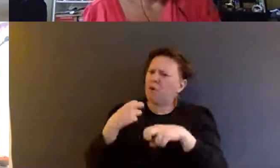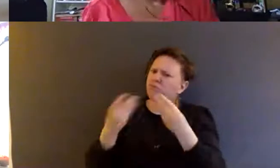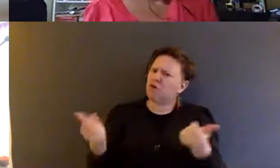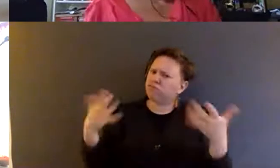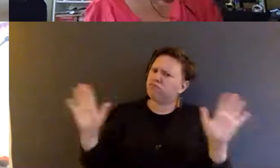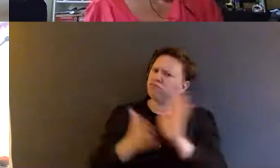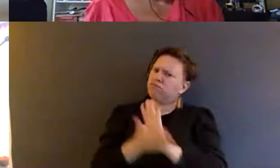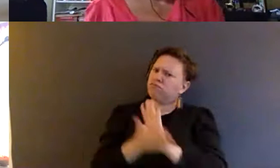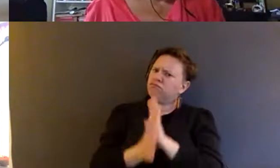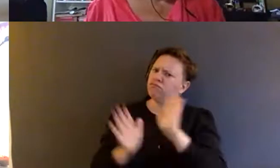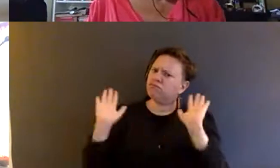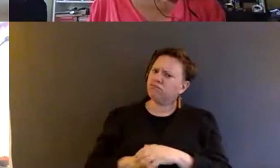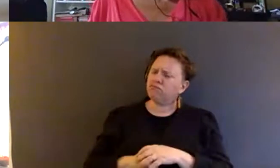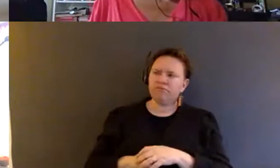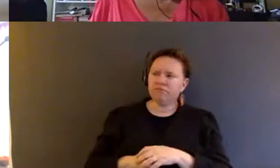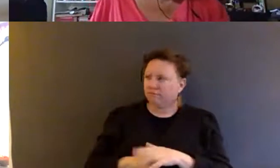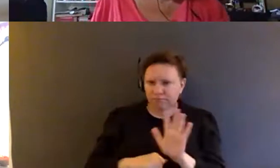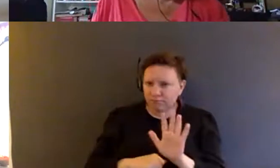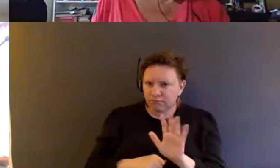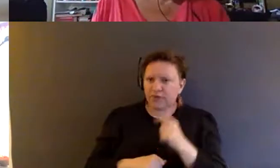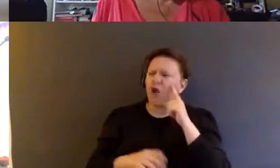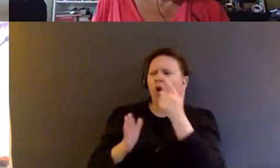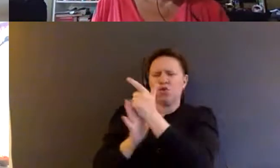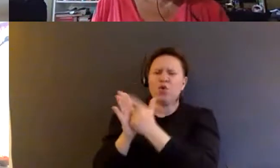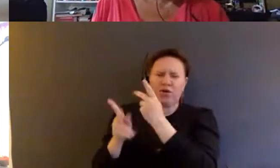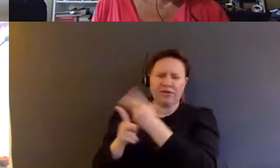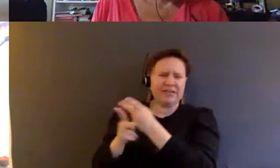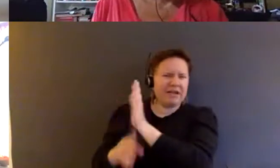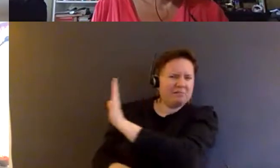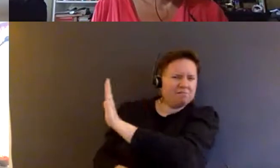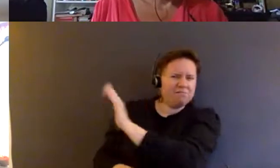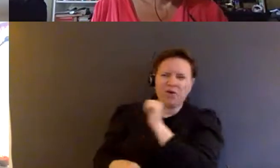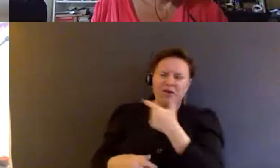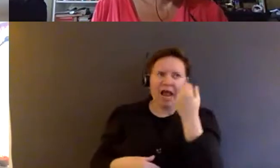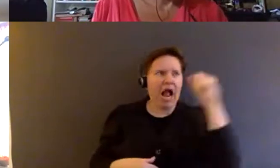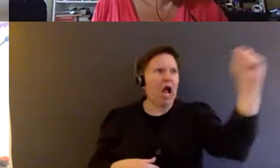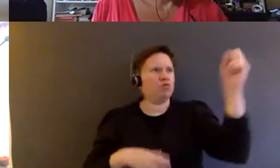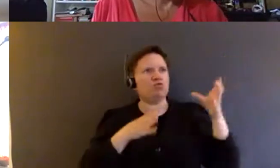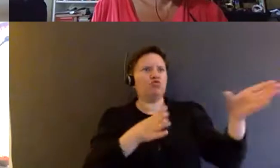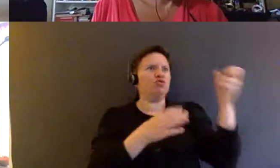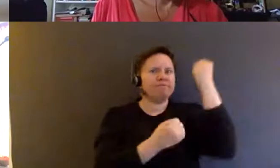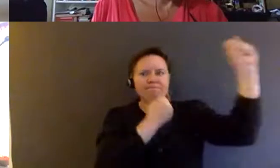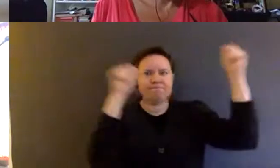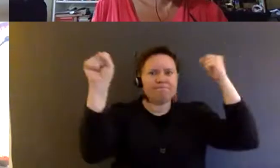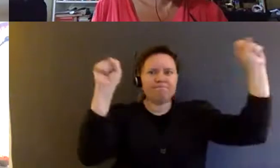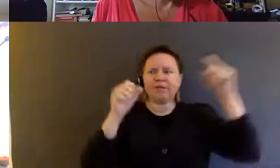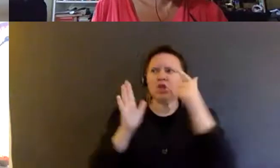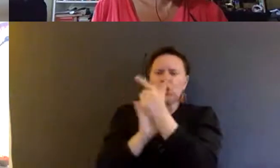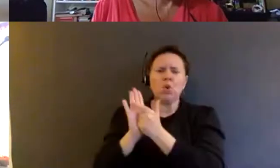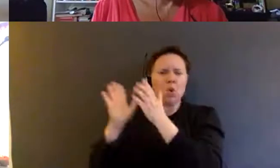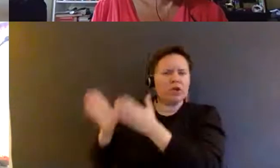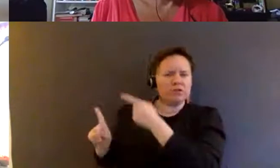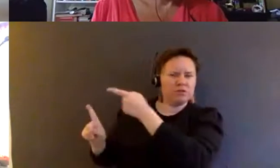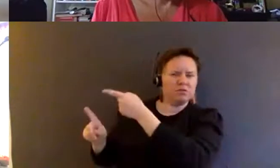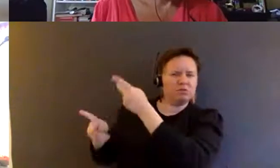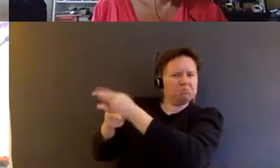or think like the lawyers are handling it. So we don't need to be in the streets because like, it's going to be dealt with by lawyers right now. And